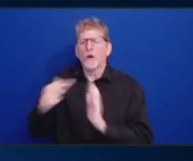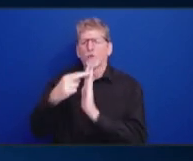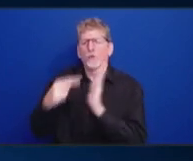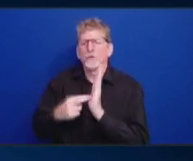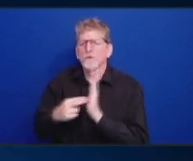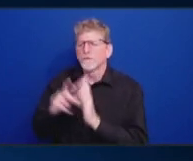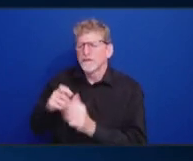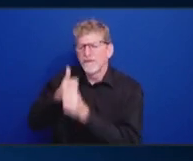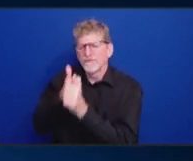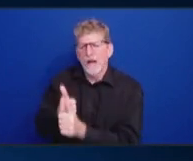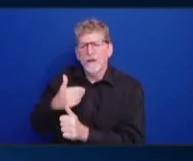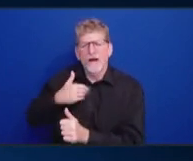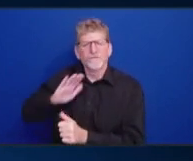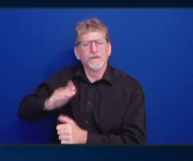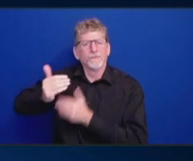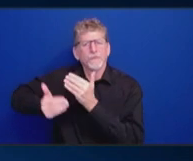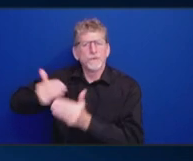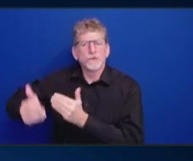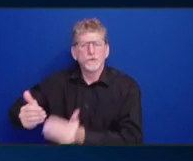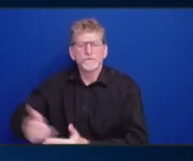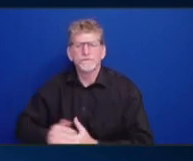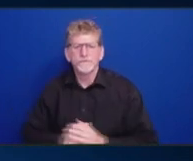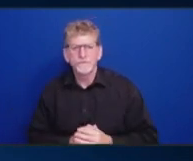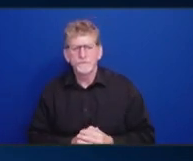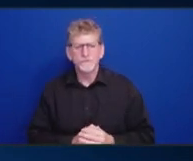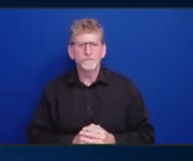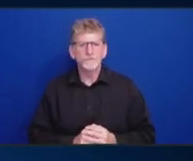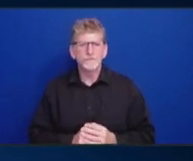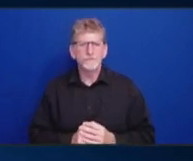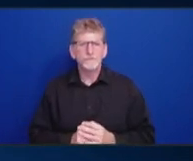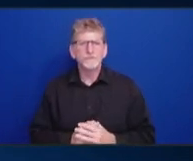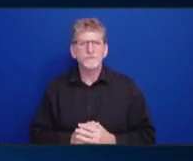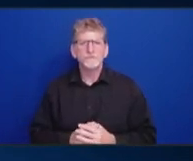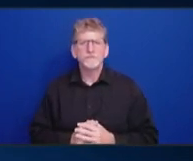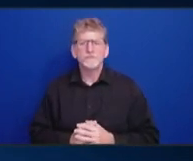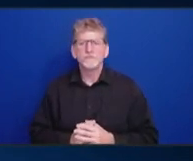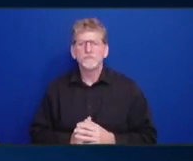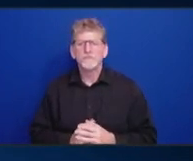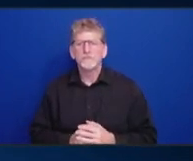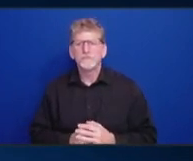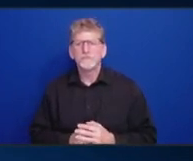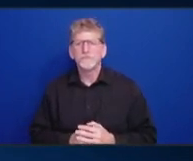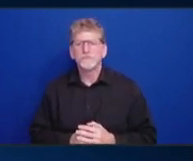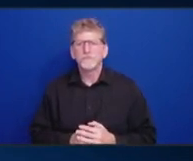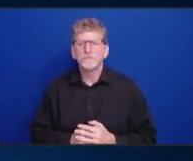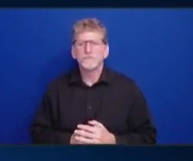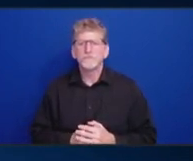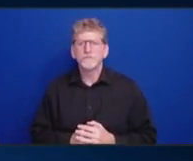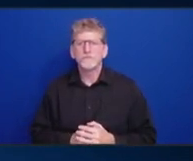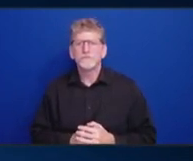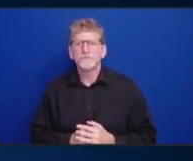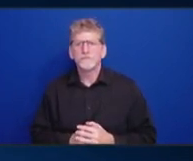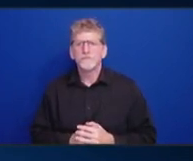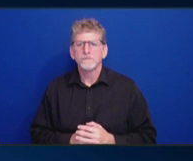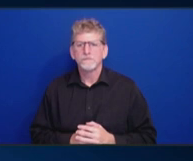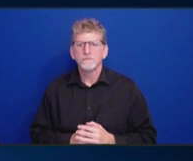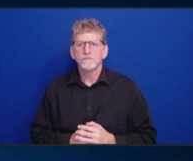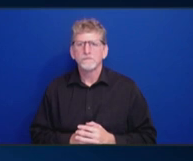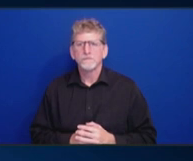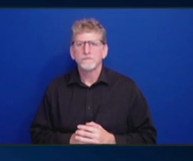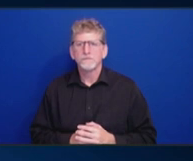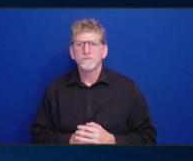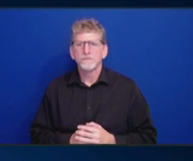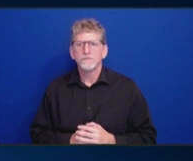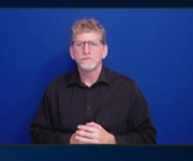they're working with. Mia, you had a question? Mia Yeah, no. I meant to put in that I'm fine with helping